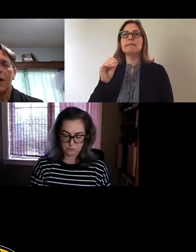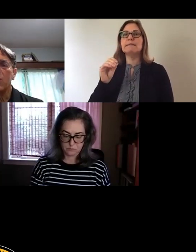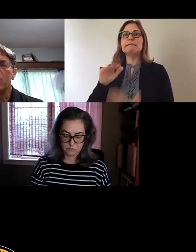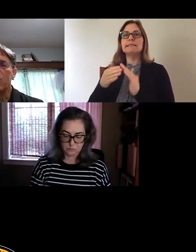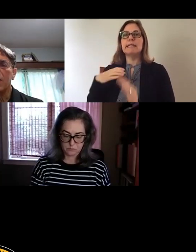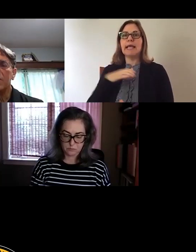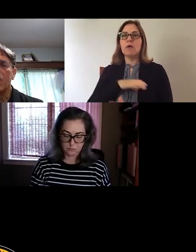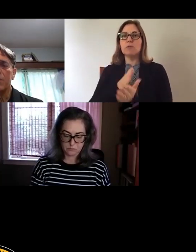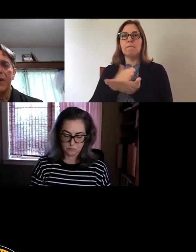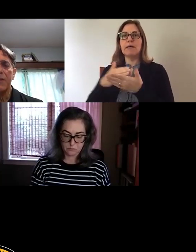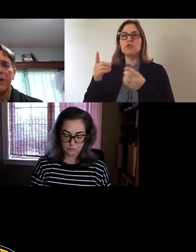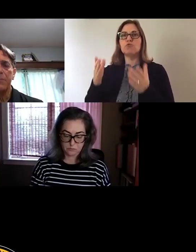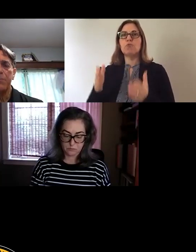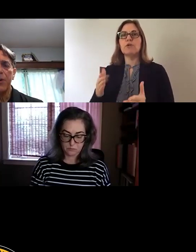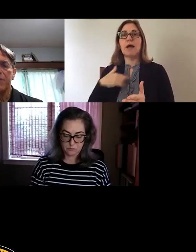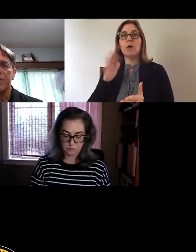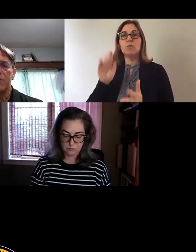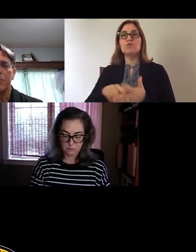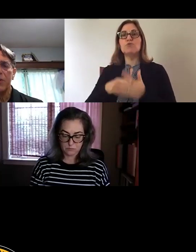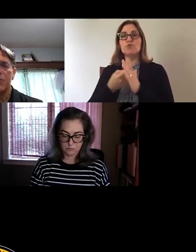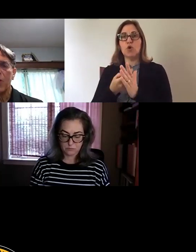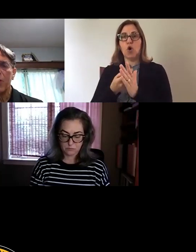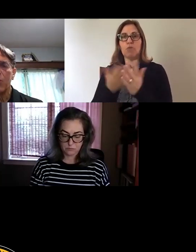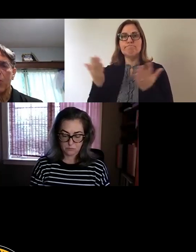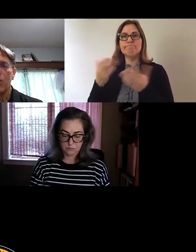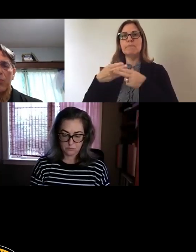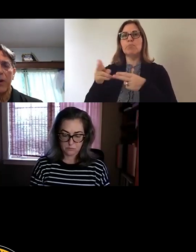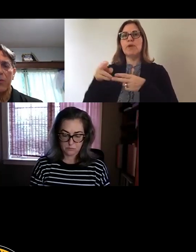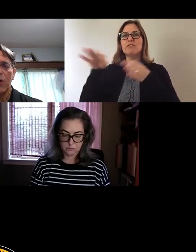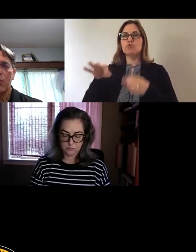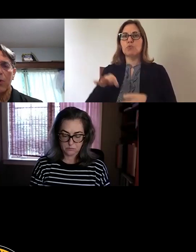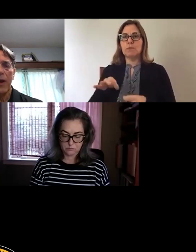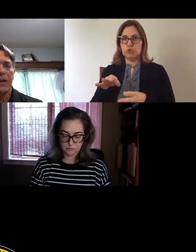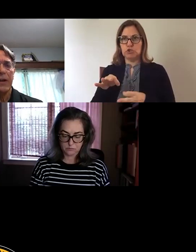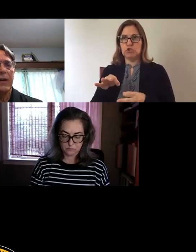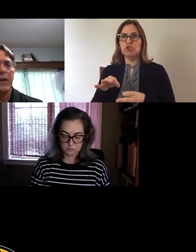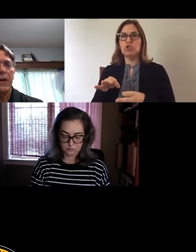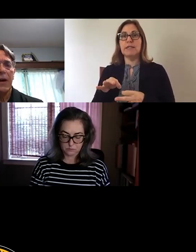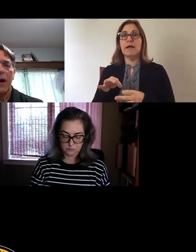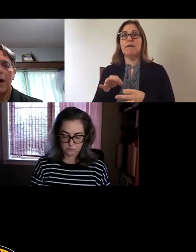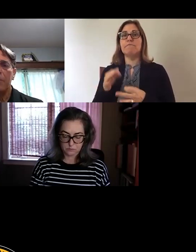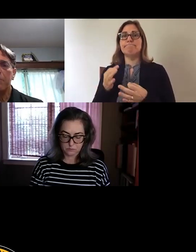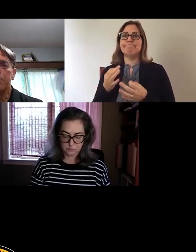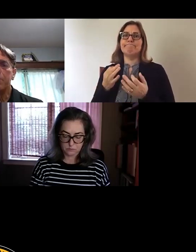I will start by giving a brief description of where we were and where we're headed.